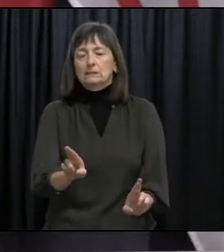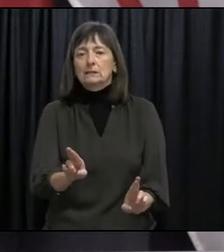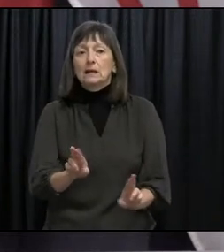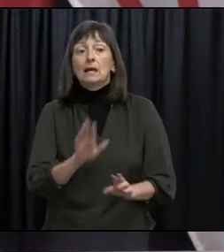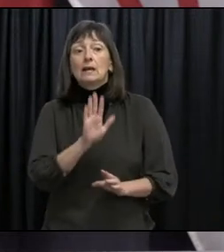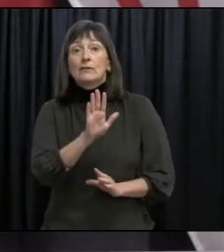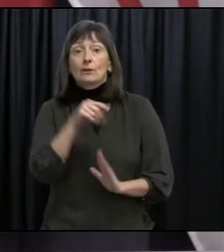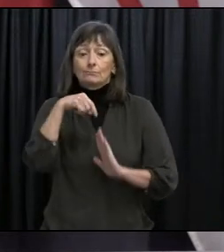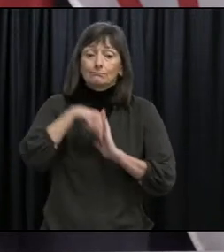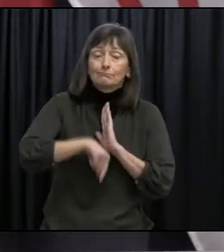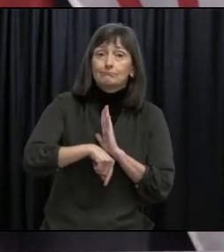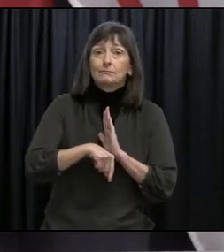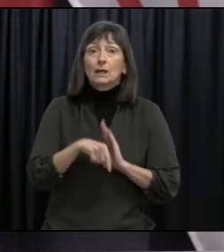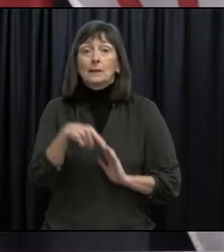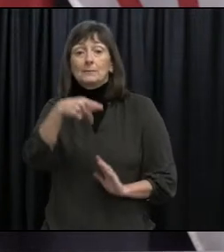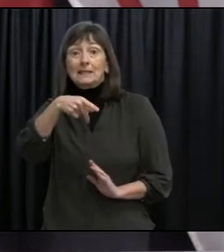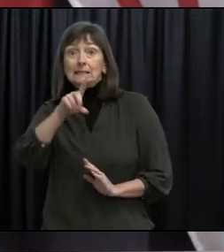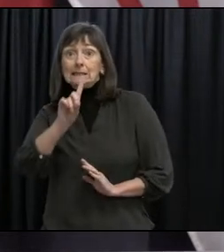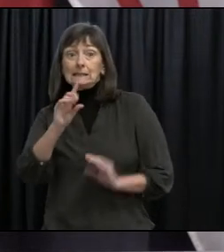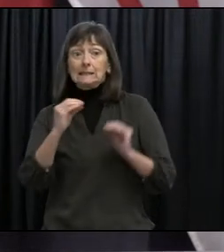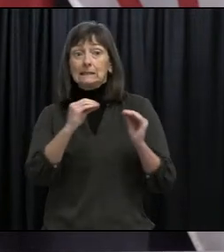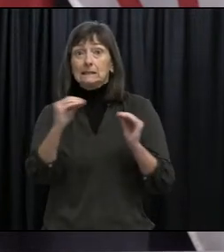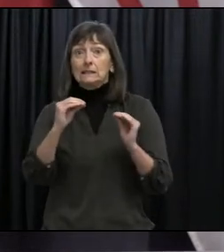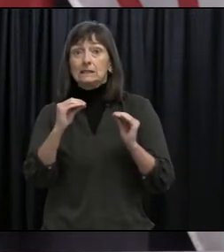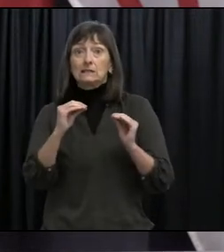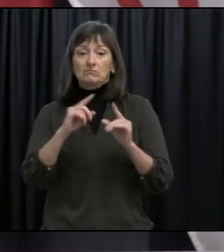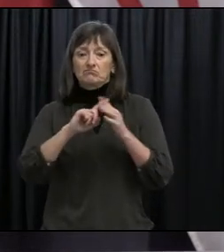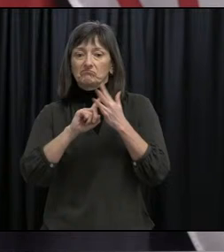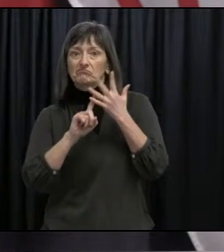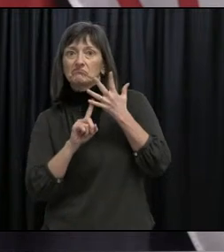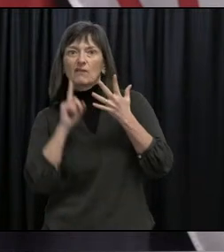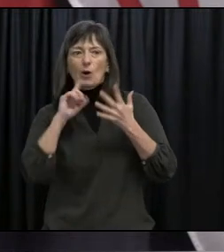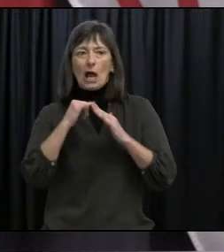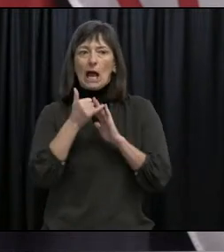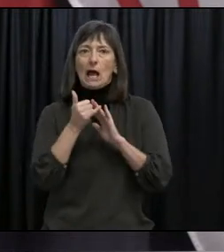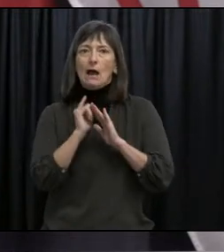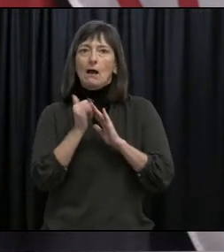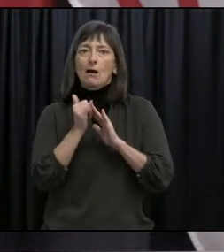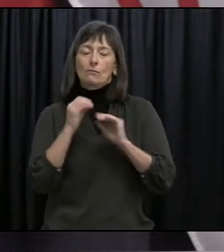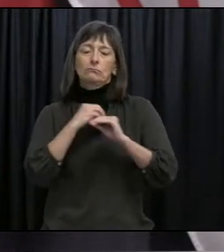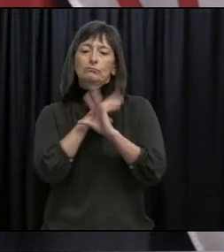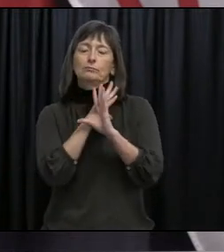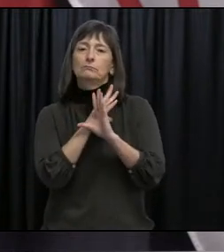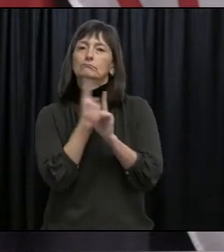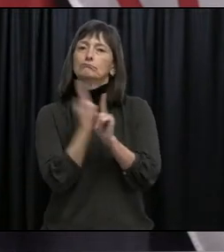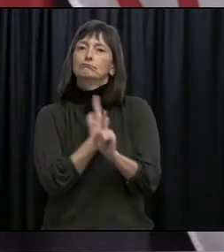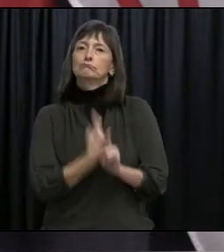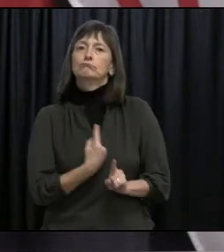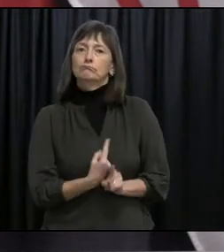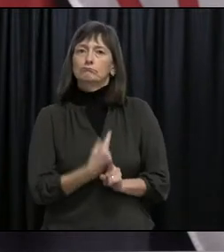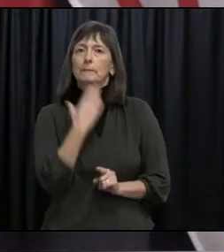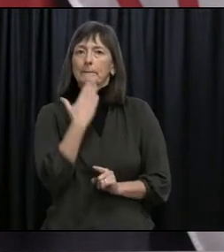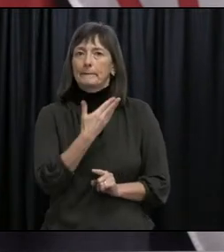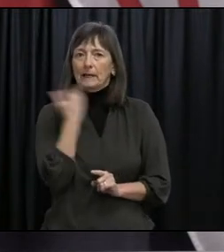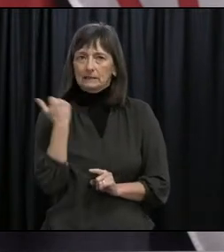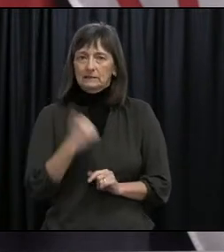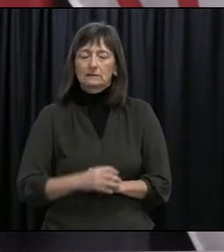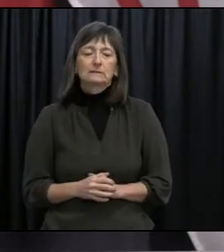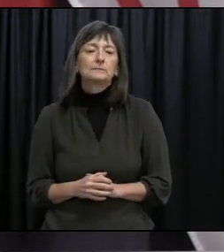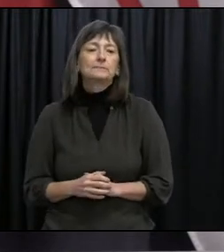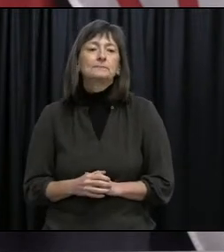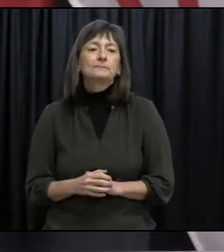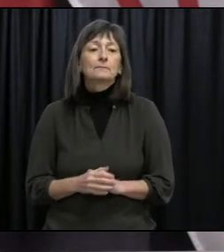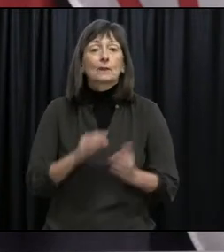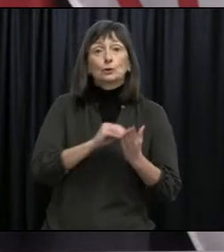learning around a host of topics related to online learning. Students and teachers